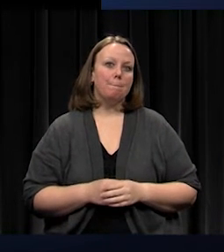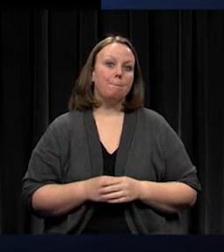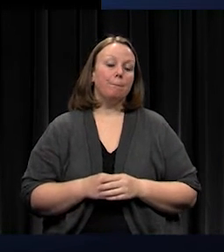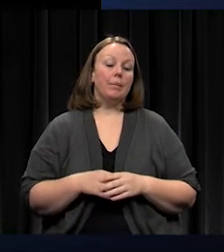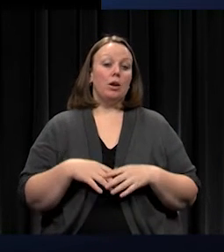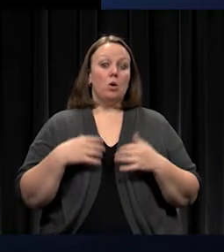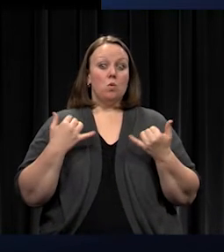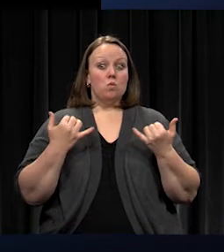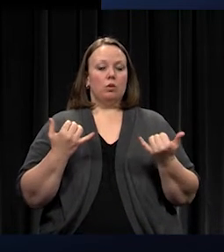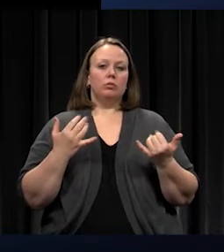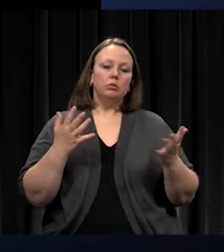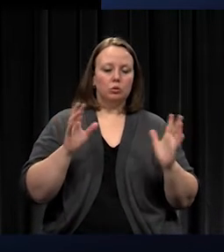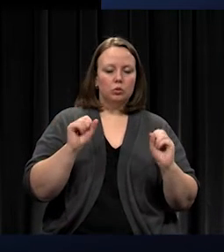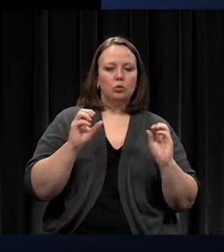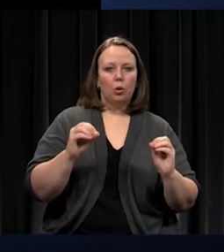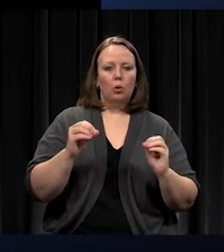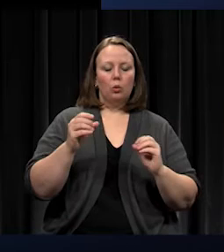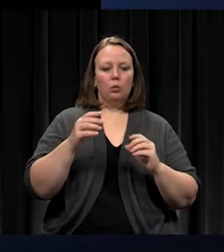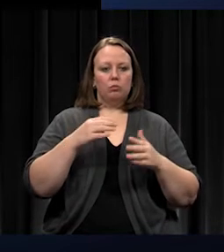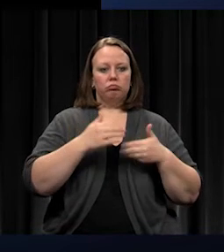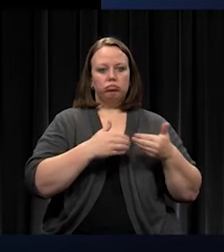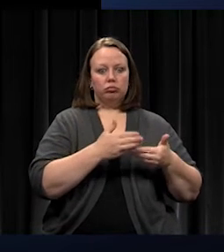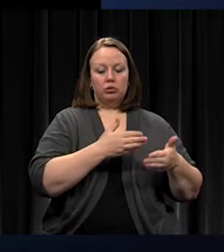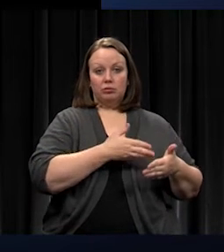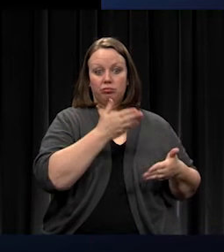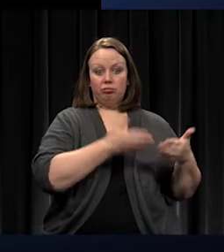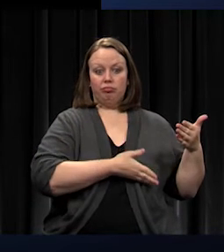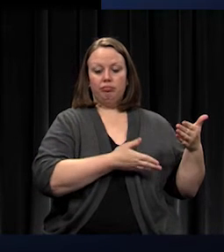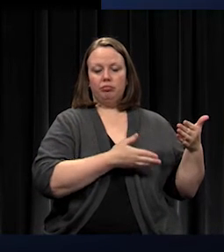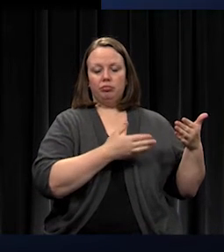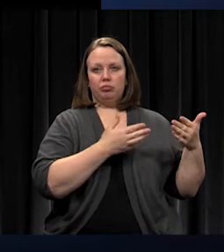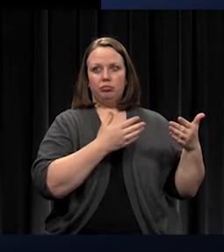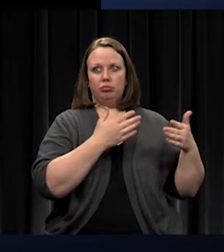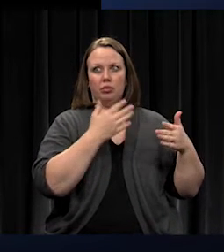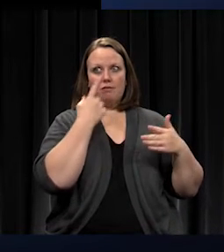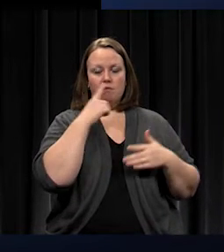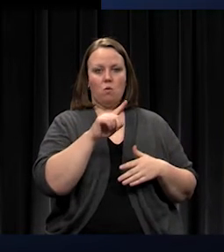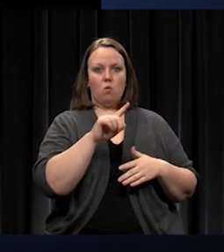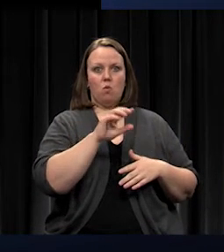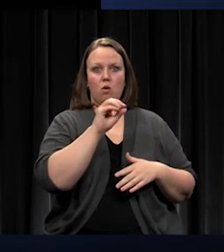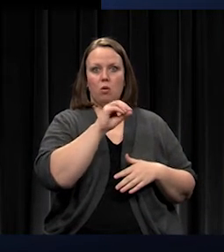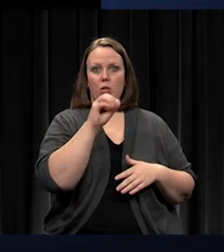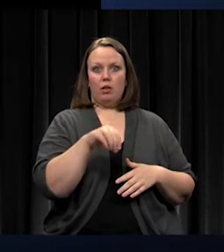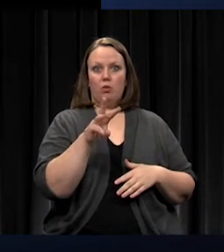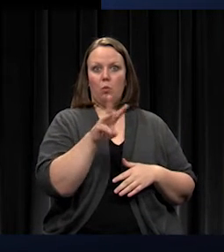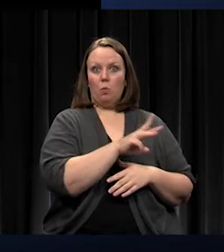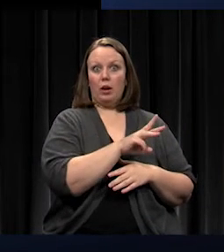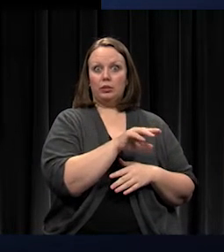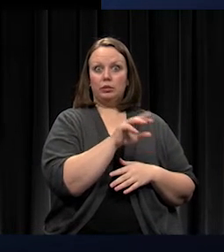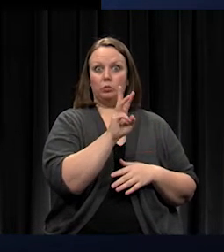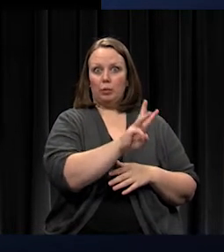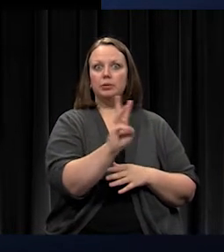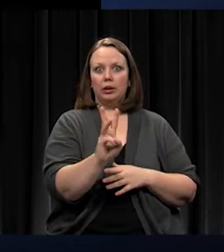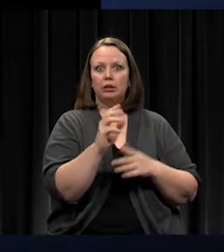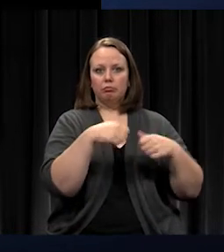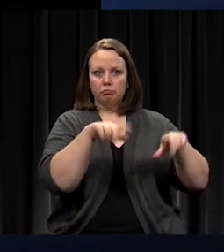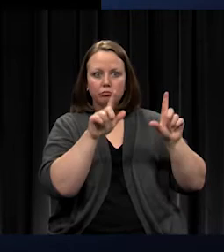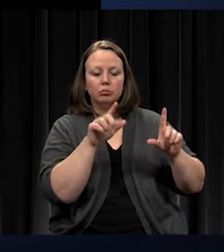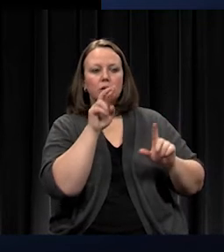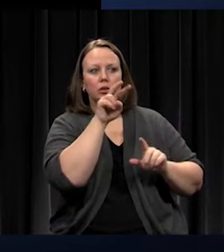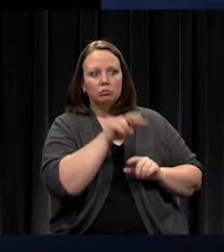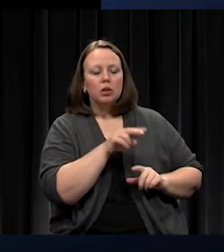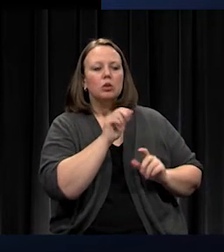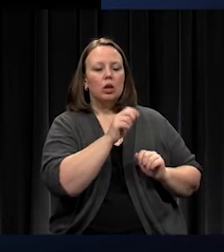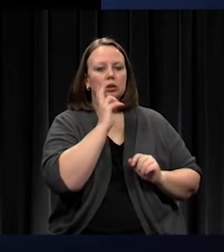Currently we have, so as soon as we ended this process on Olathe West website, all the presentations we made